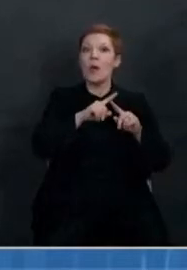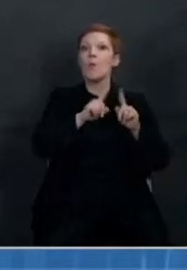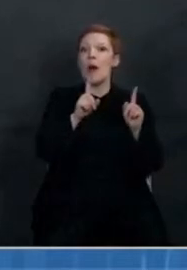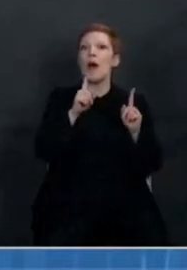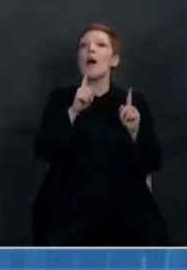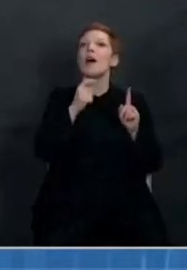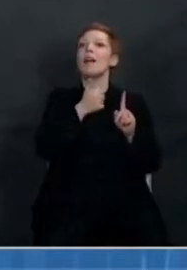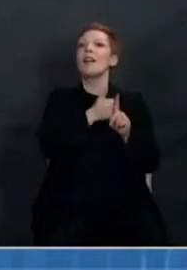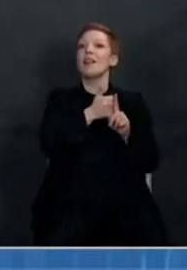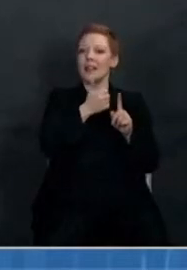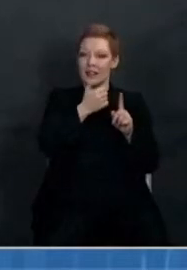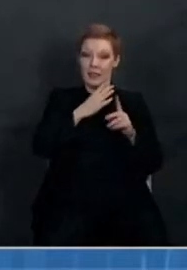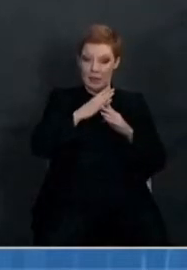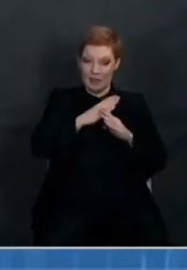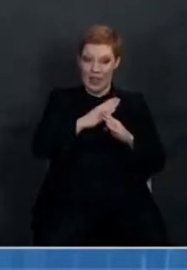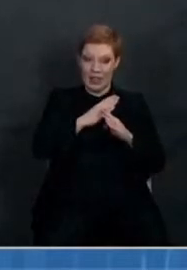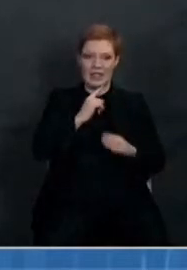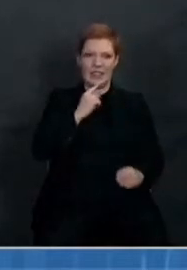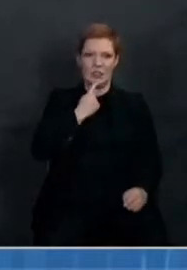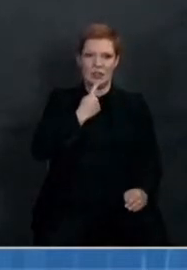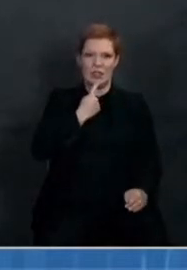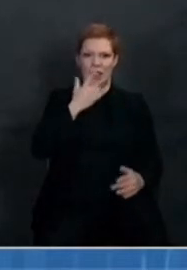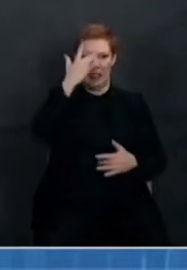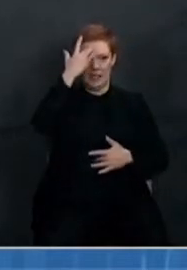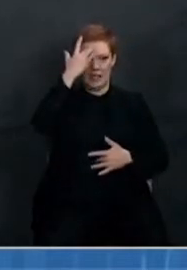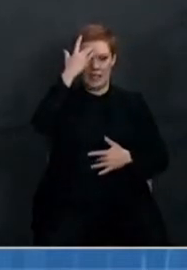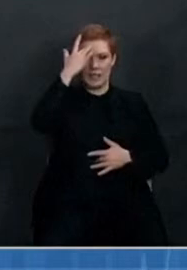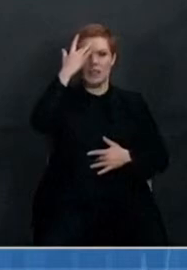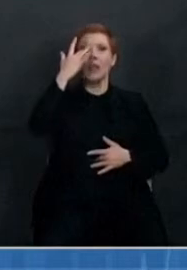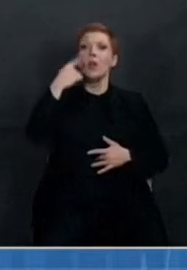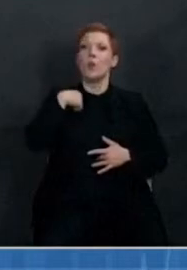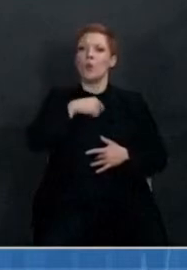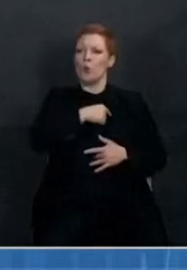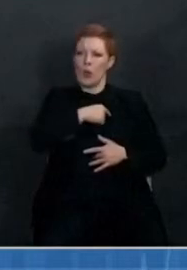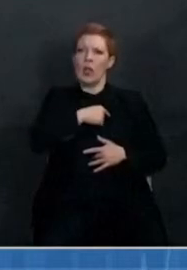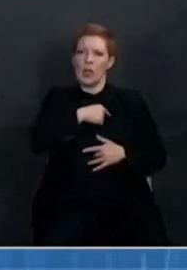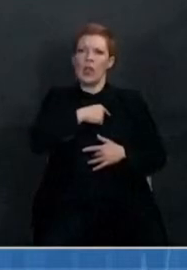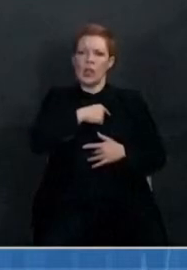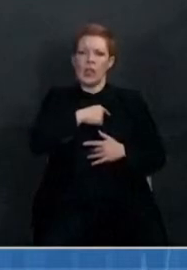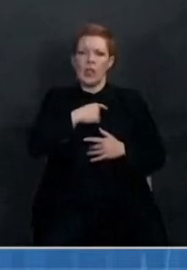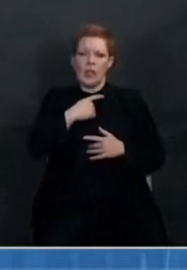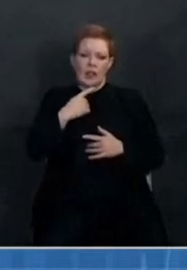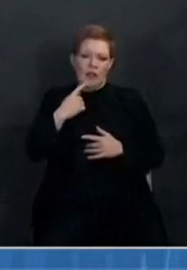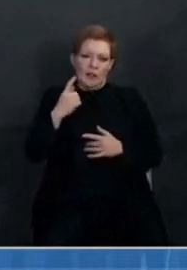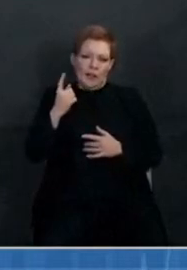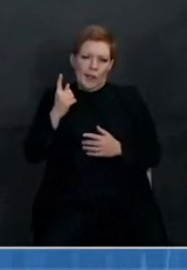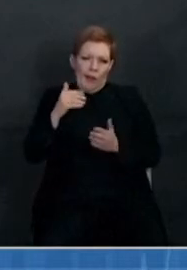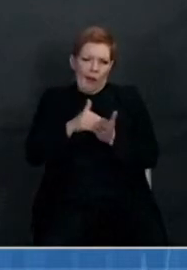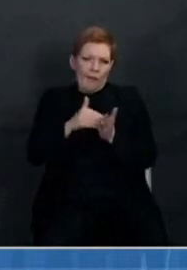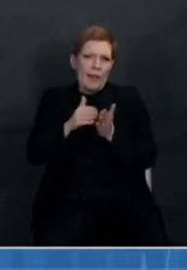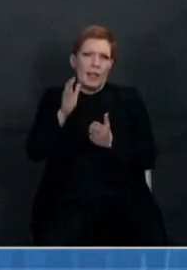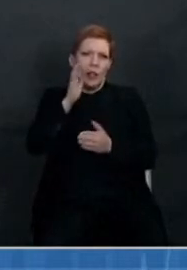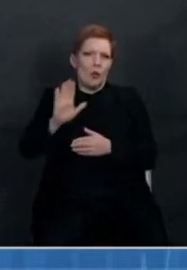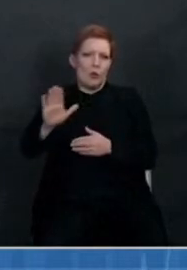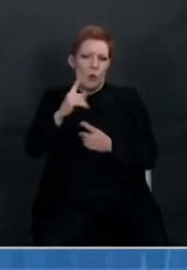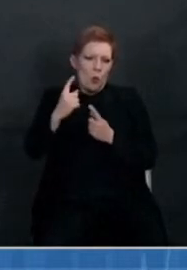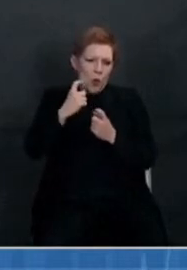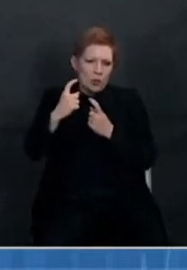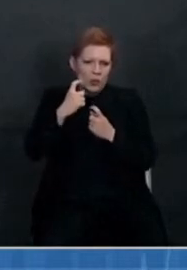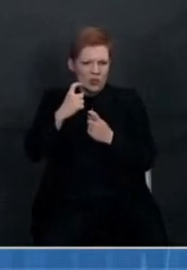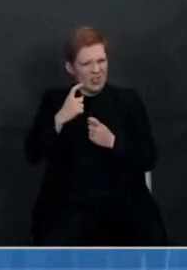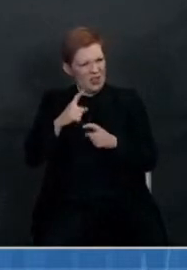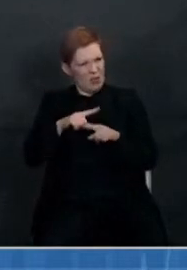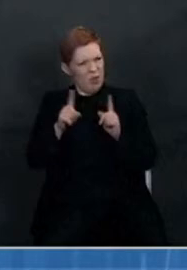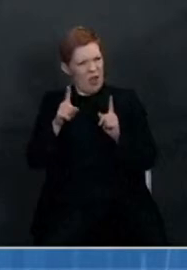serious disease. We've been asked questions often. Well, if you have a these variants and they